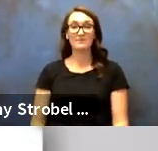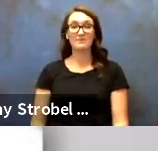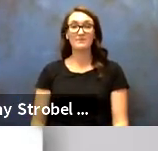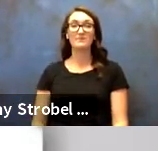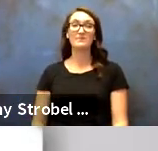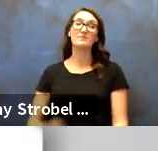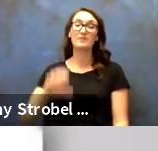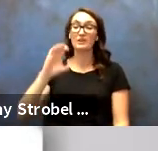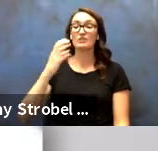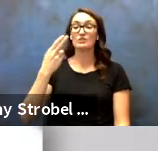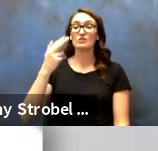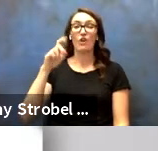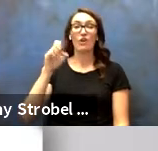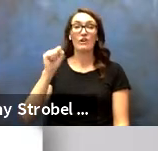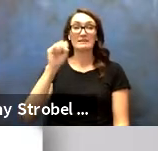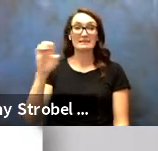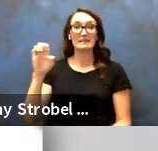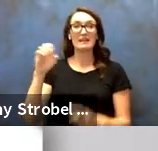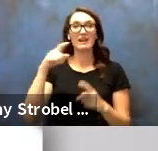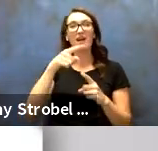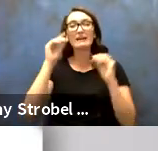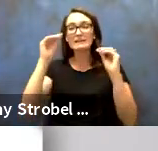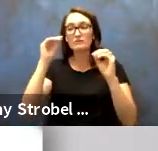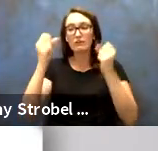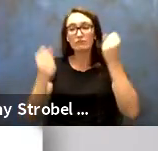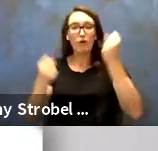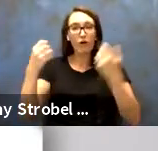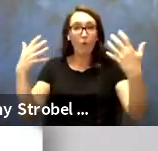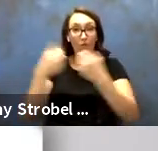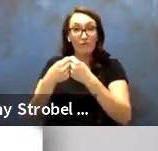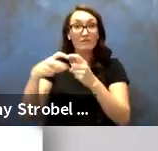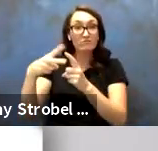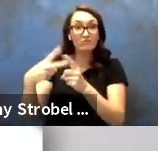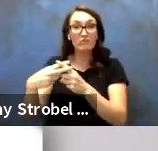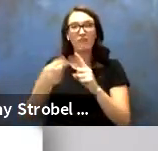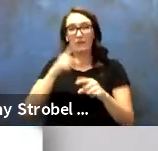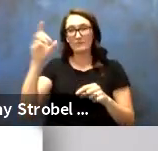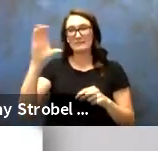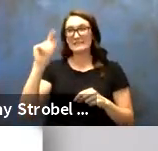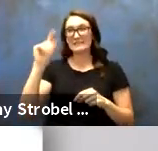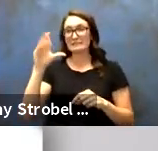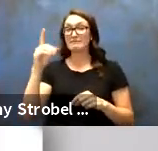Charlie C., Automotive Collision Repair, out of the CTC, five years.